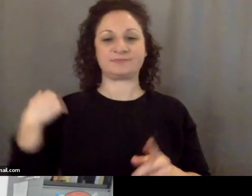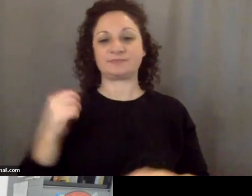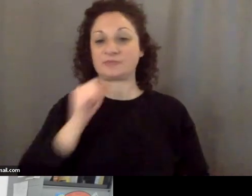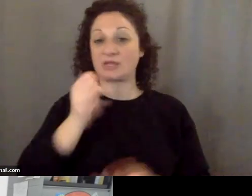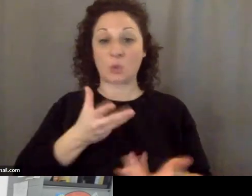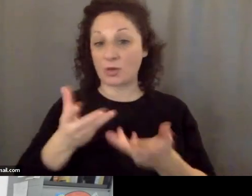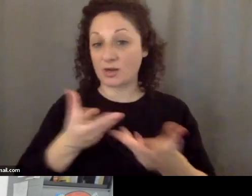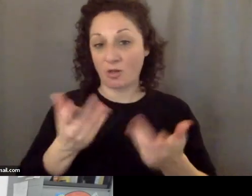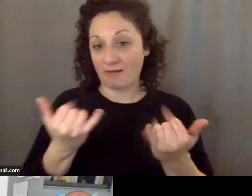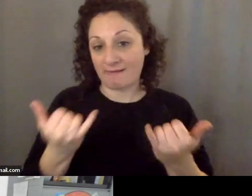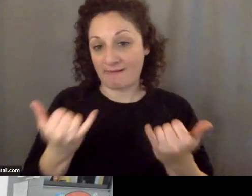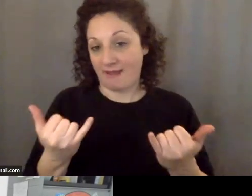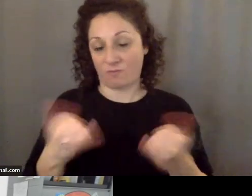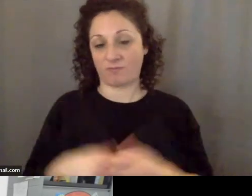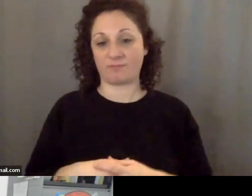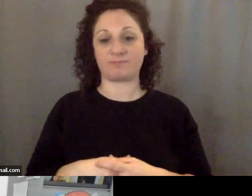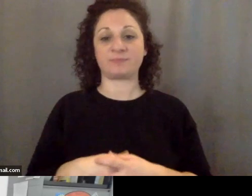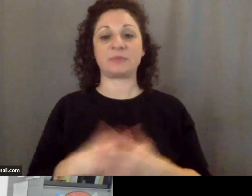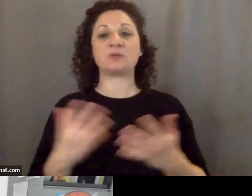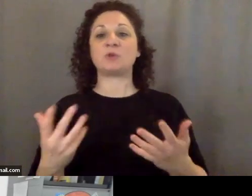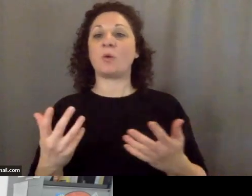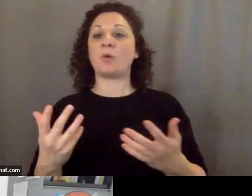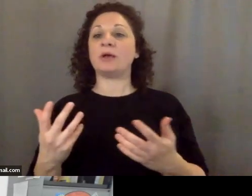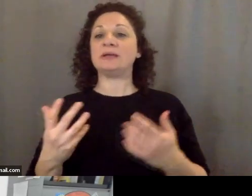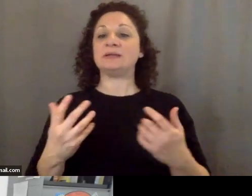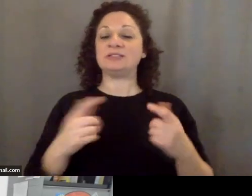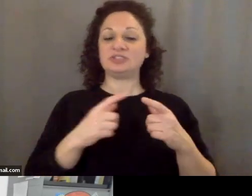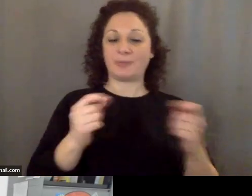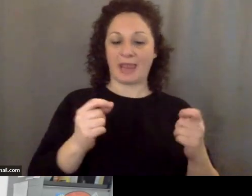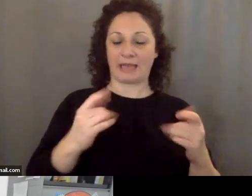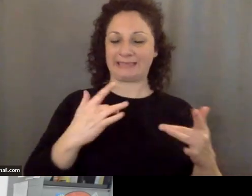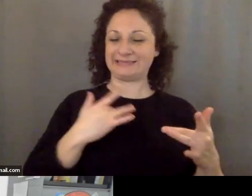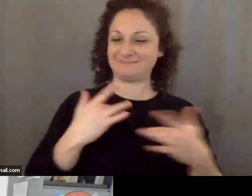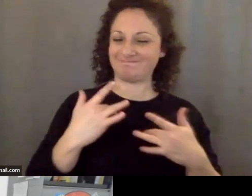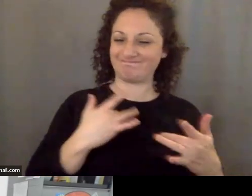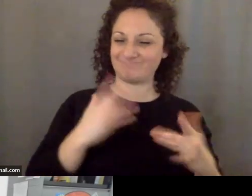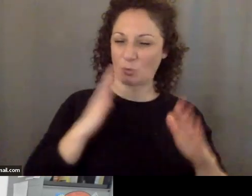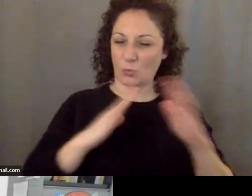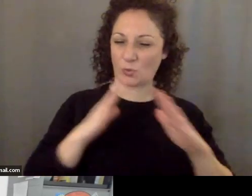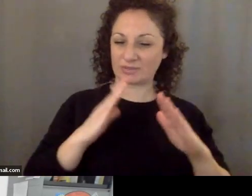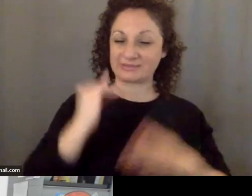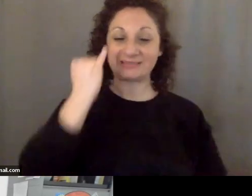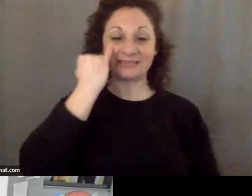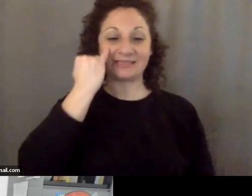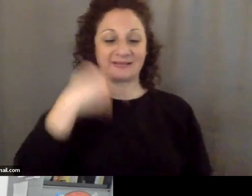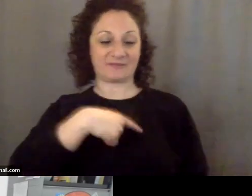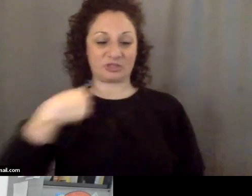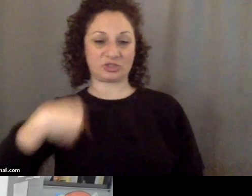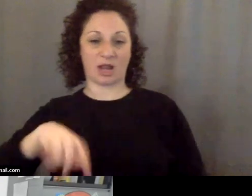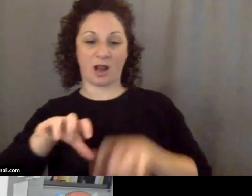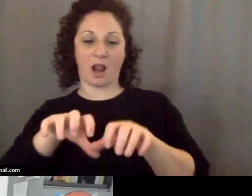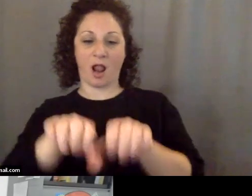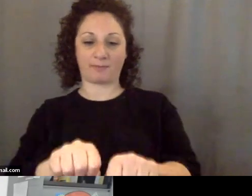now either and so Japan worries that if China takes over Taiwan